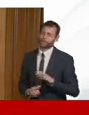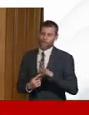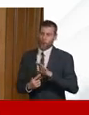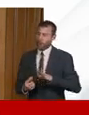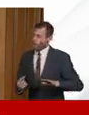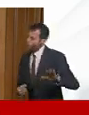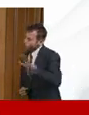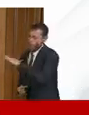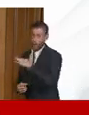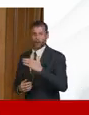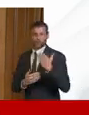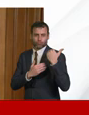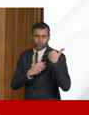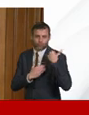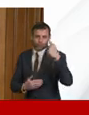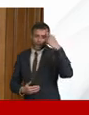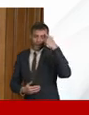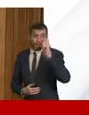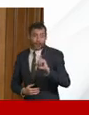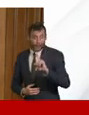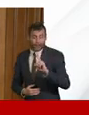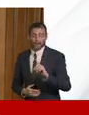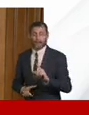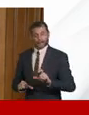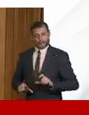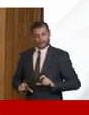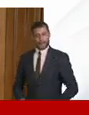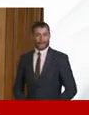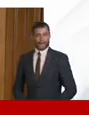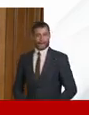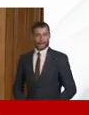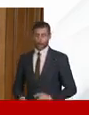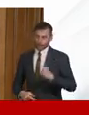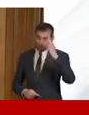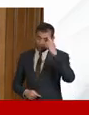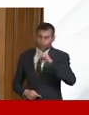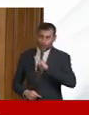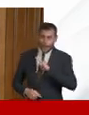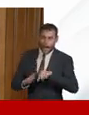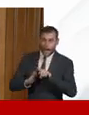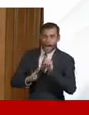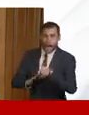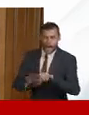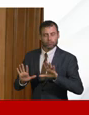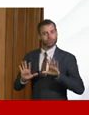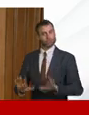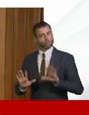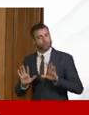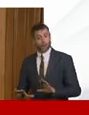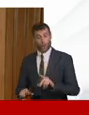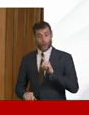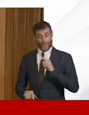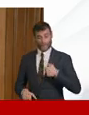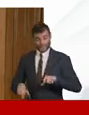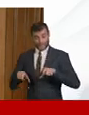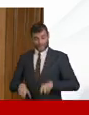said at the weekend to take the action that we've asked them to take to follow the instructions because this is your chance to save somebody